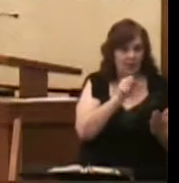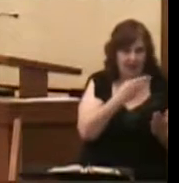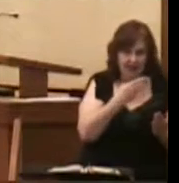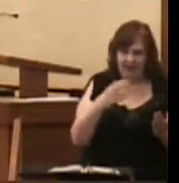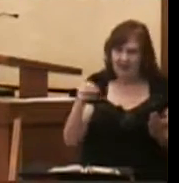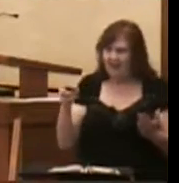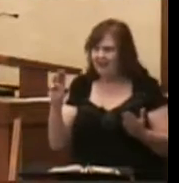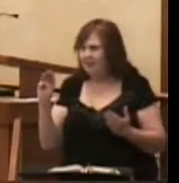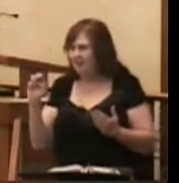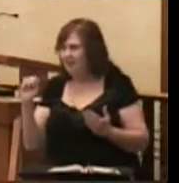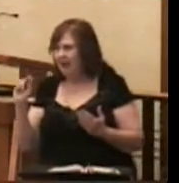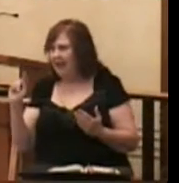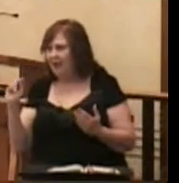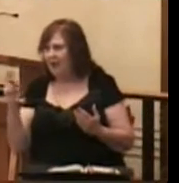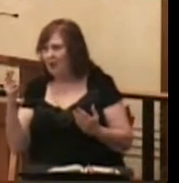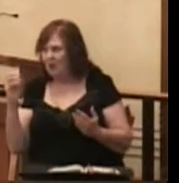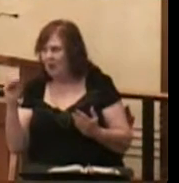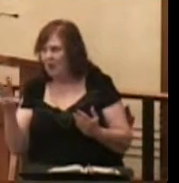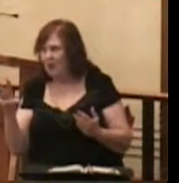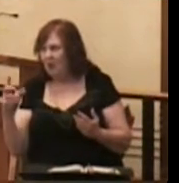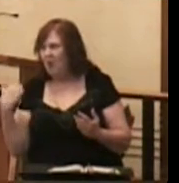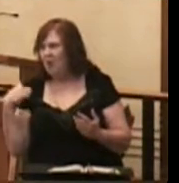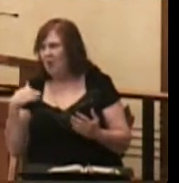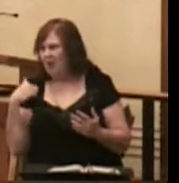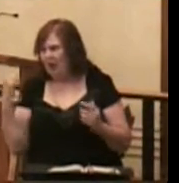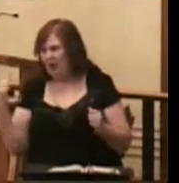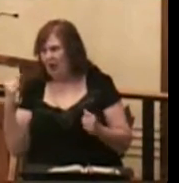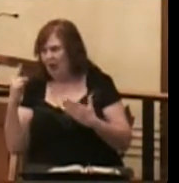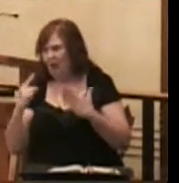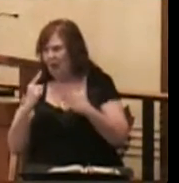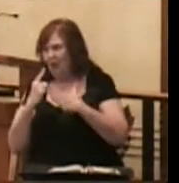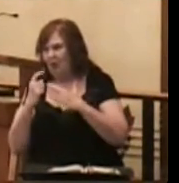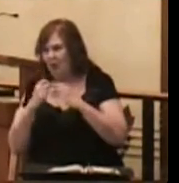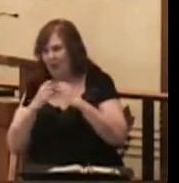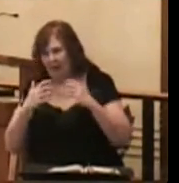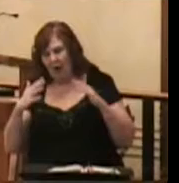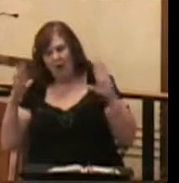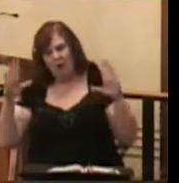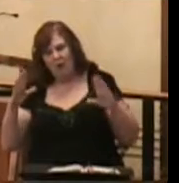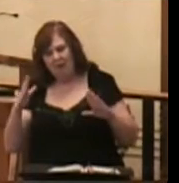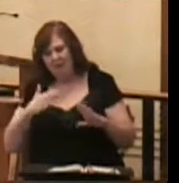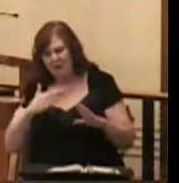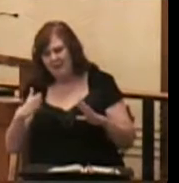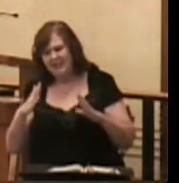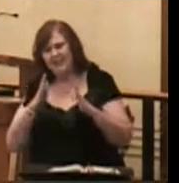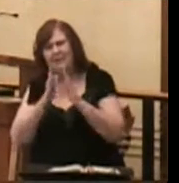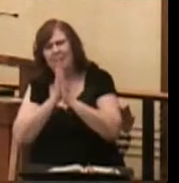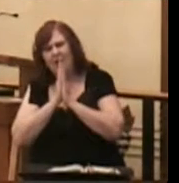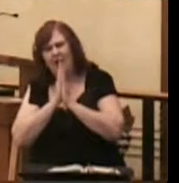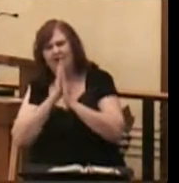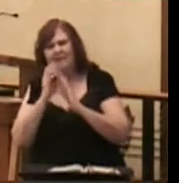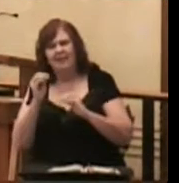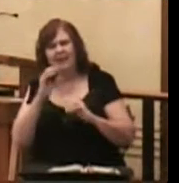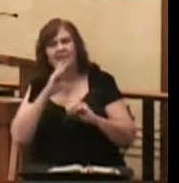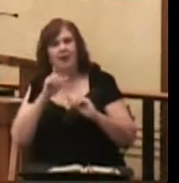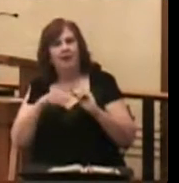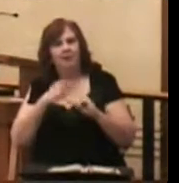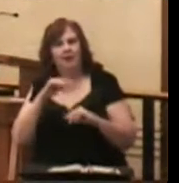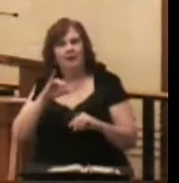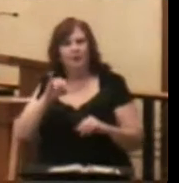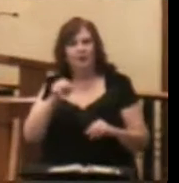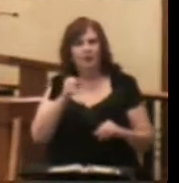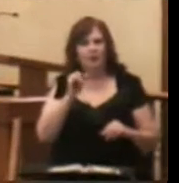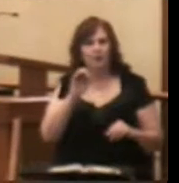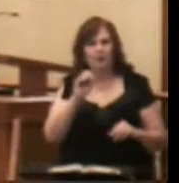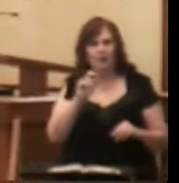We could spend the entire hour without all the great music and the prayers and talk about Jonah